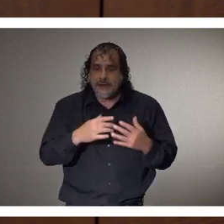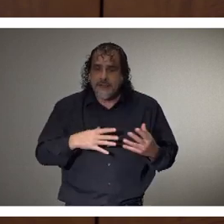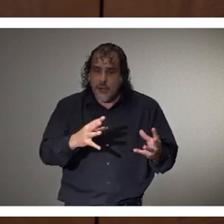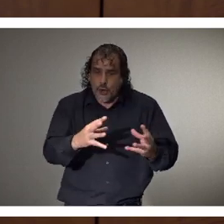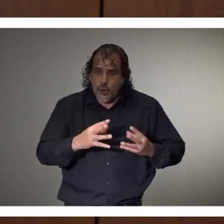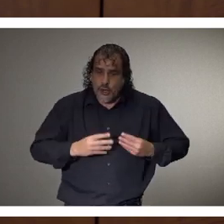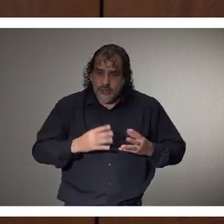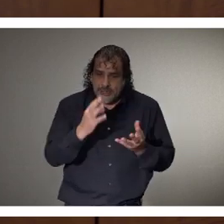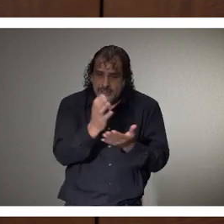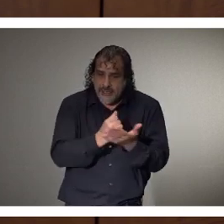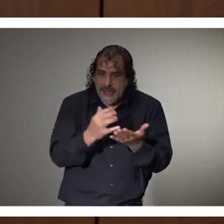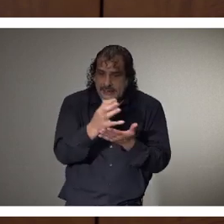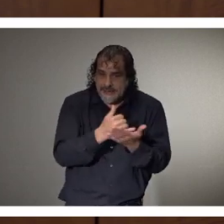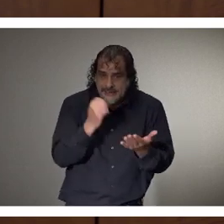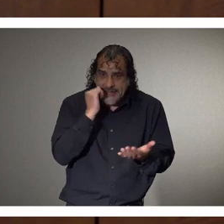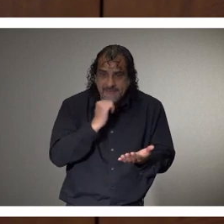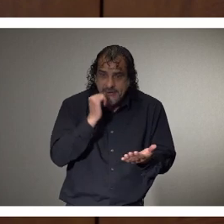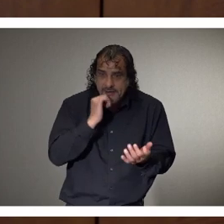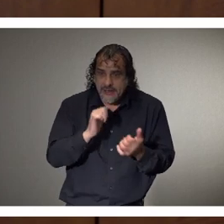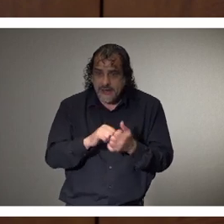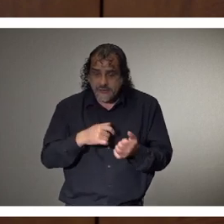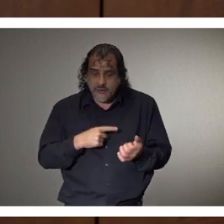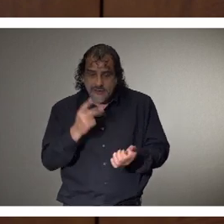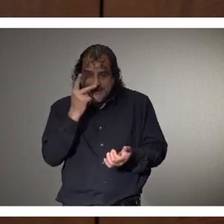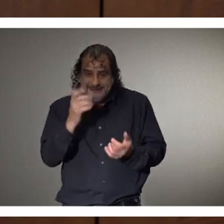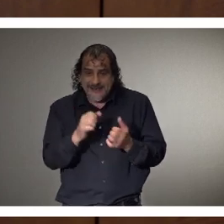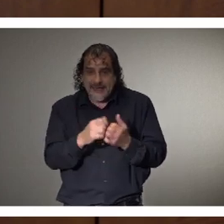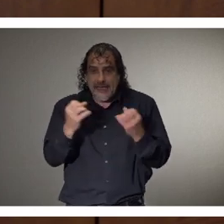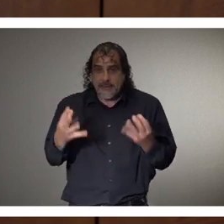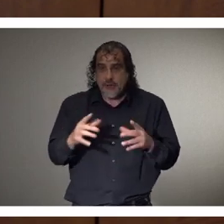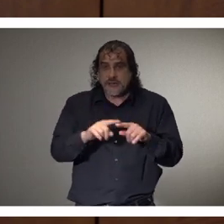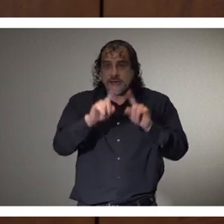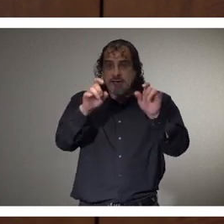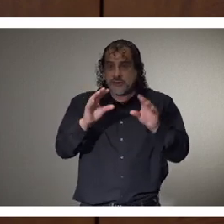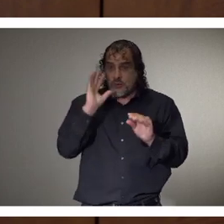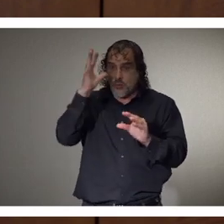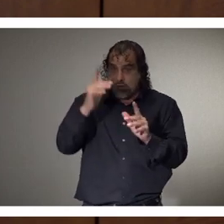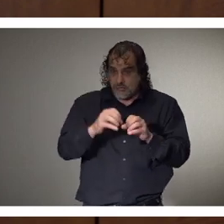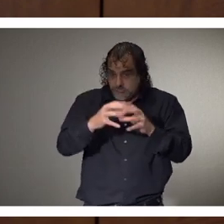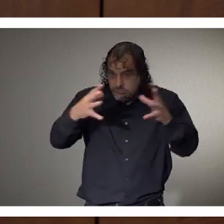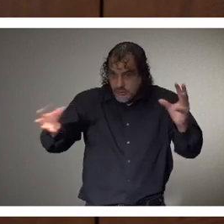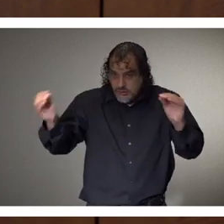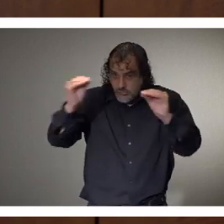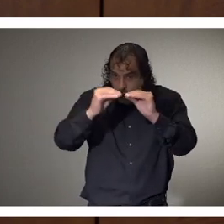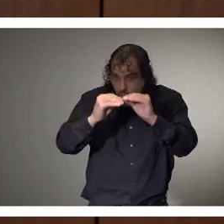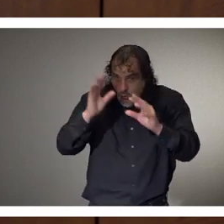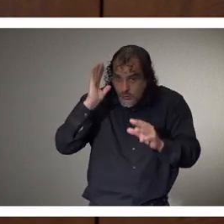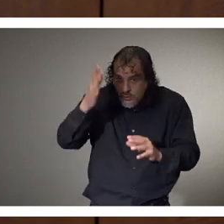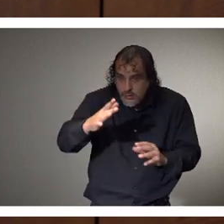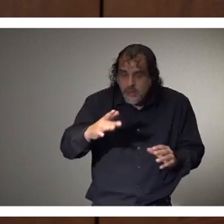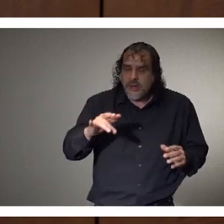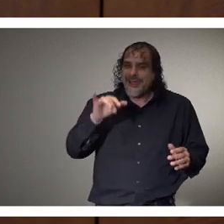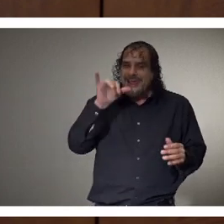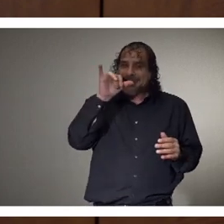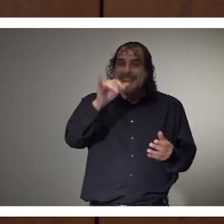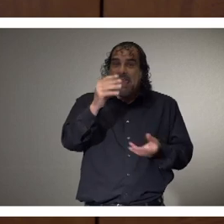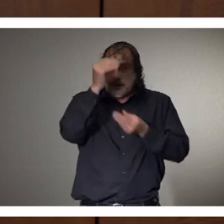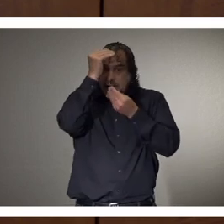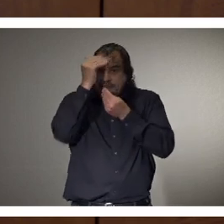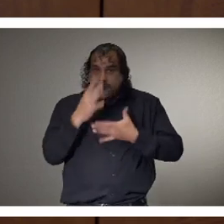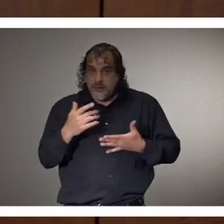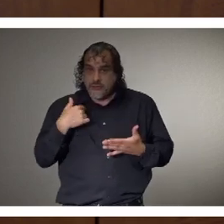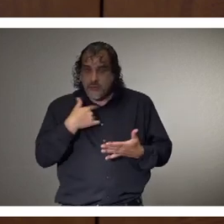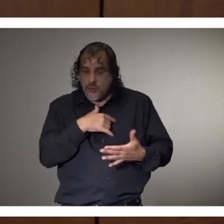data available so we can see maybe the footprint of the testing to come? Dr. And that data that we get on labs is